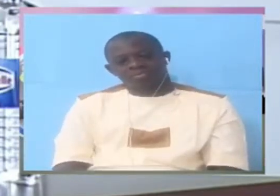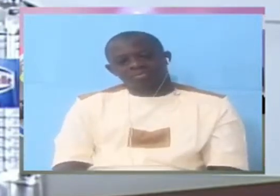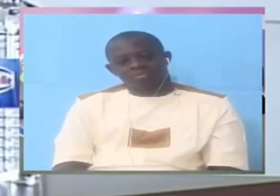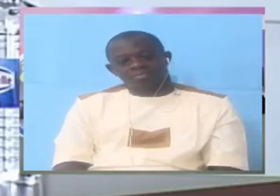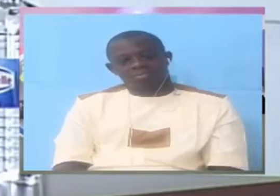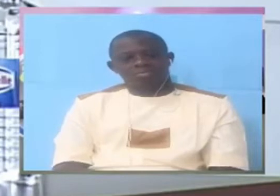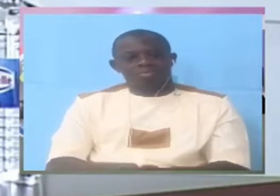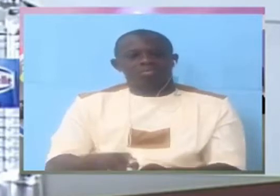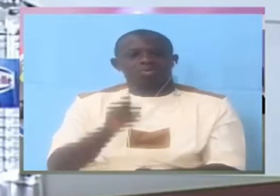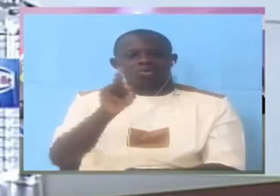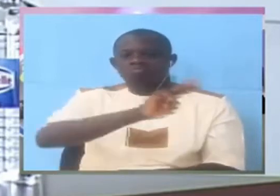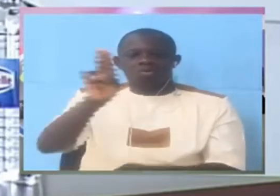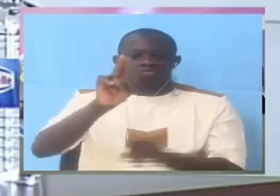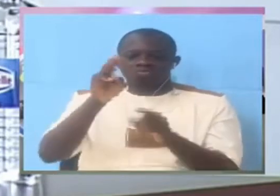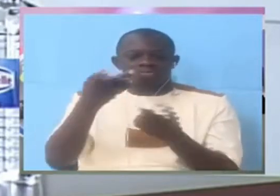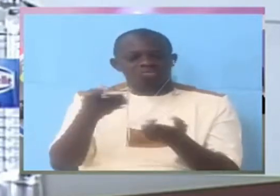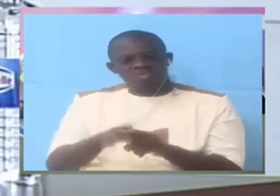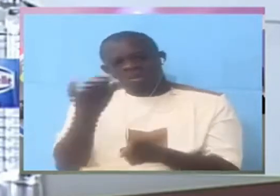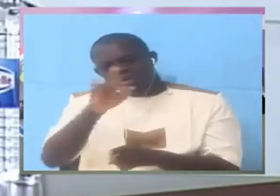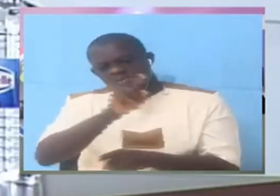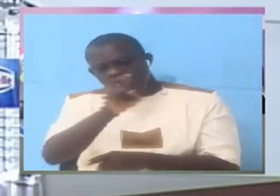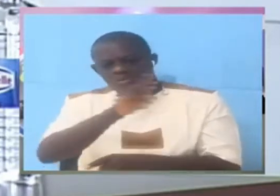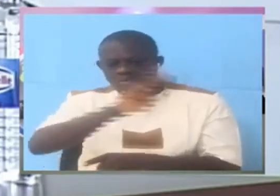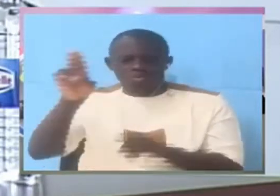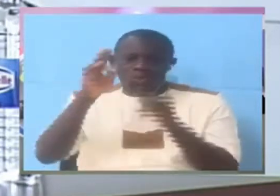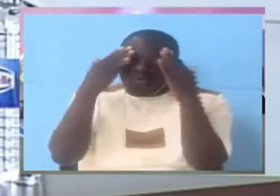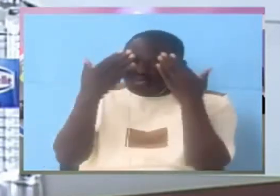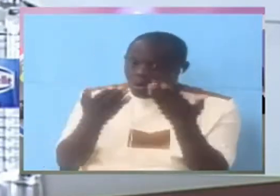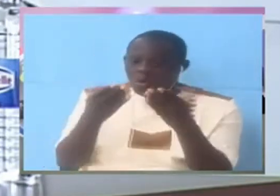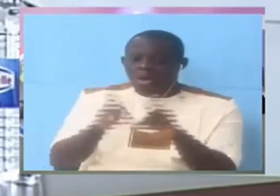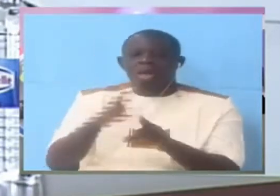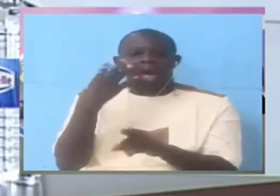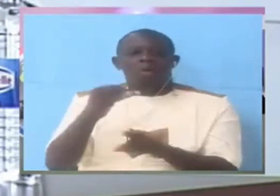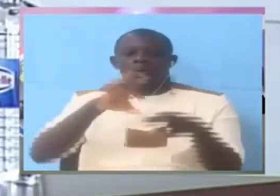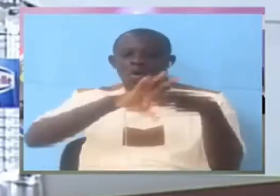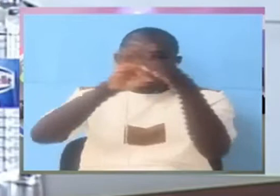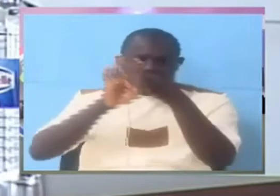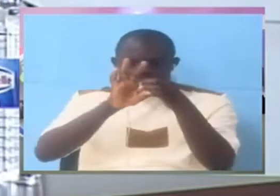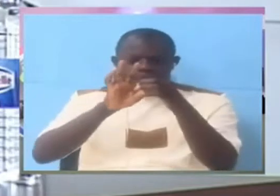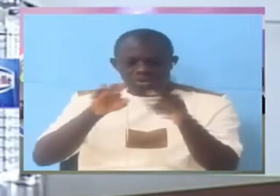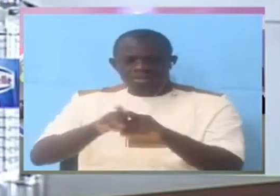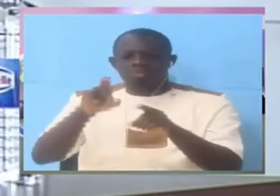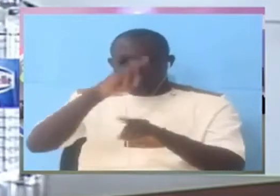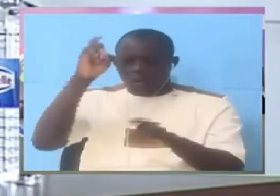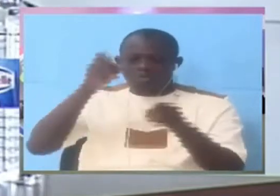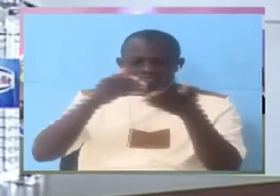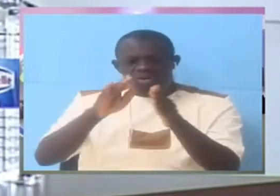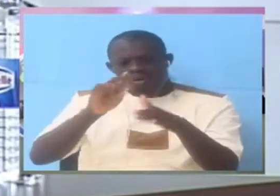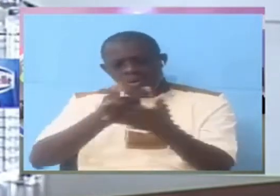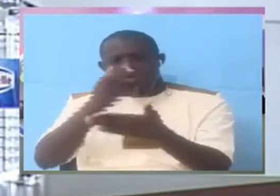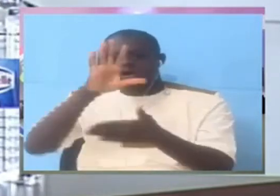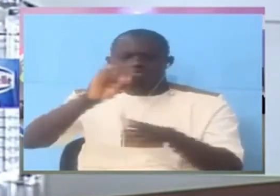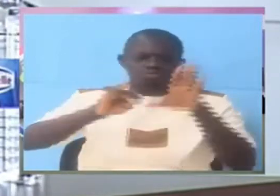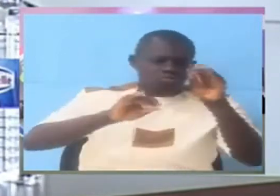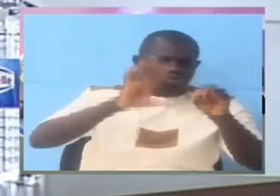you don't either you did not know how the organization functioned and what it was doing